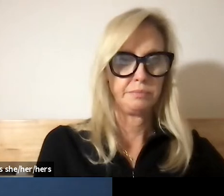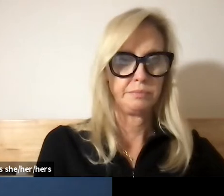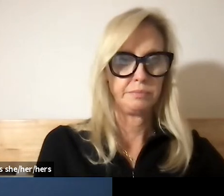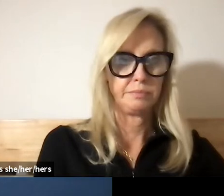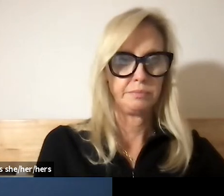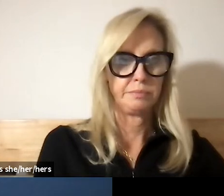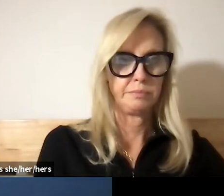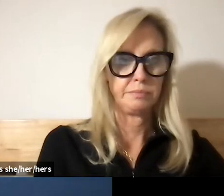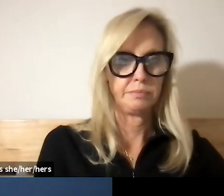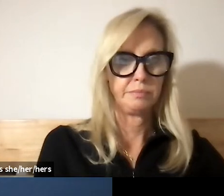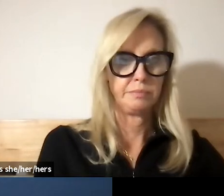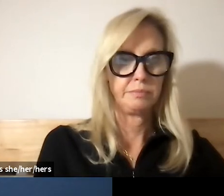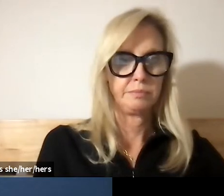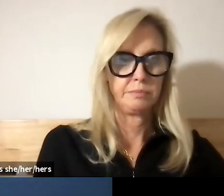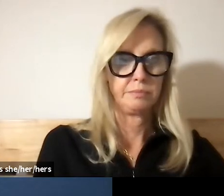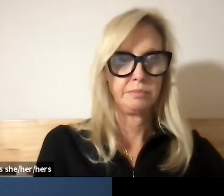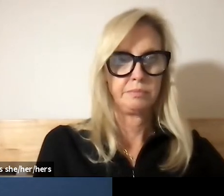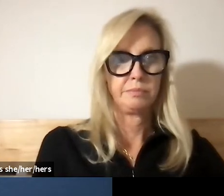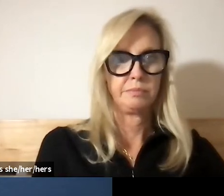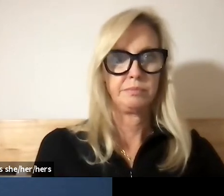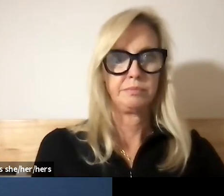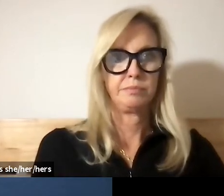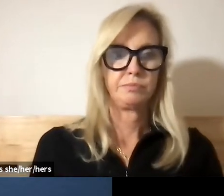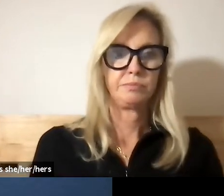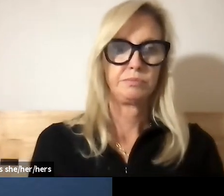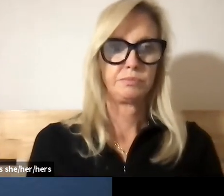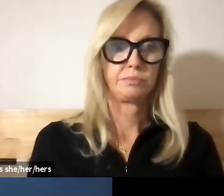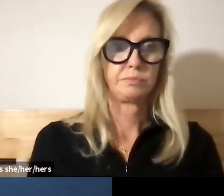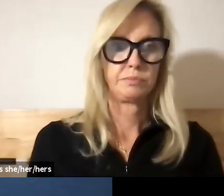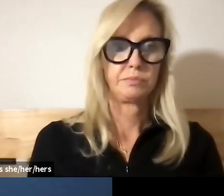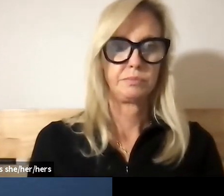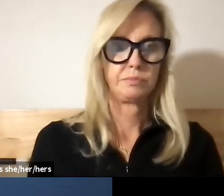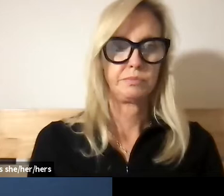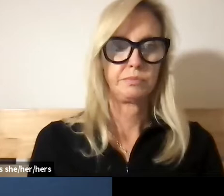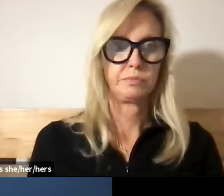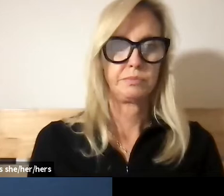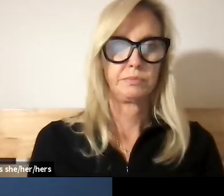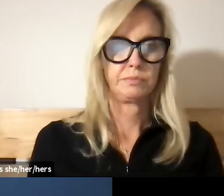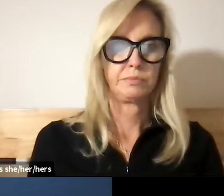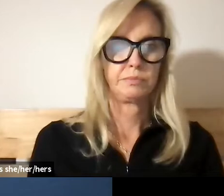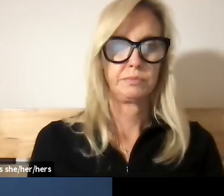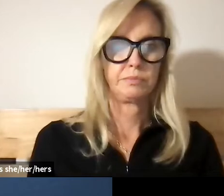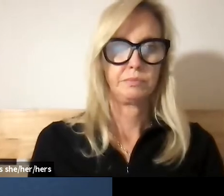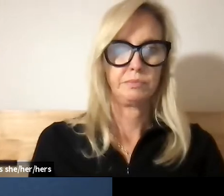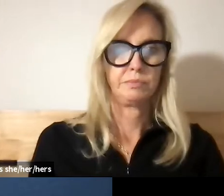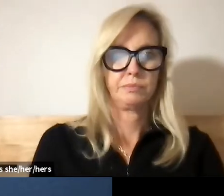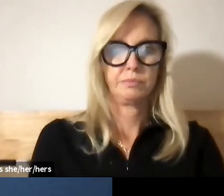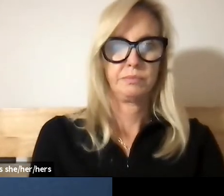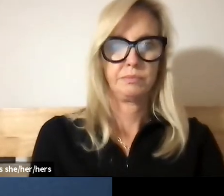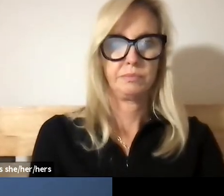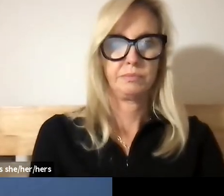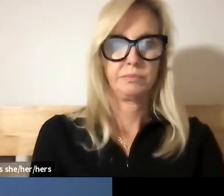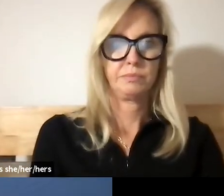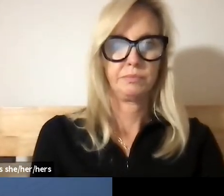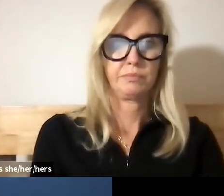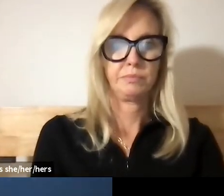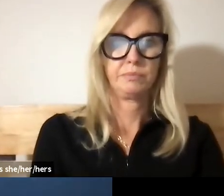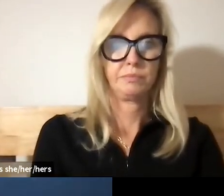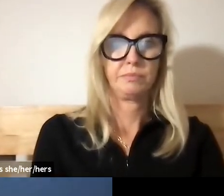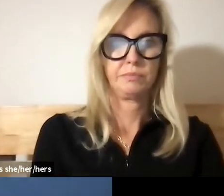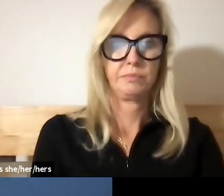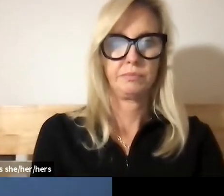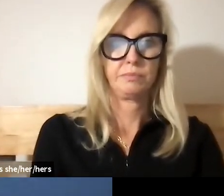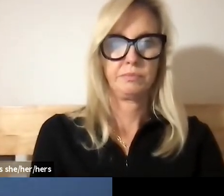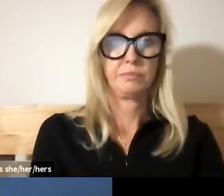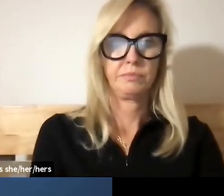then needs to unmute themselves by selecting the mute unmute icon and state your name at the beginning of your comment also